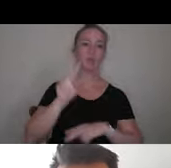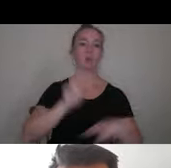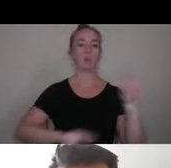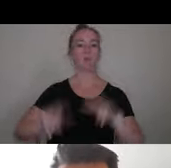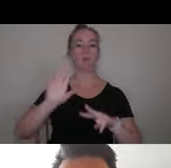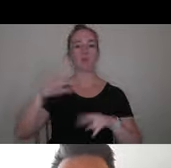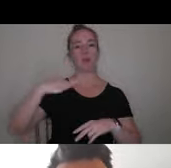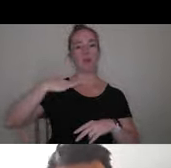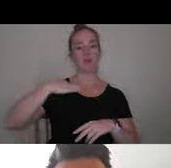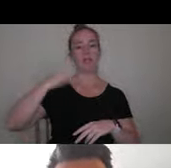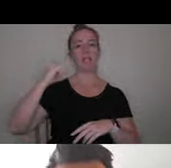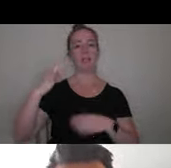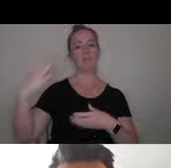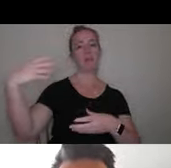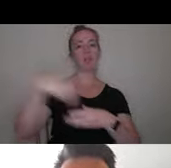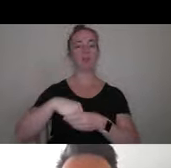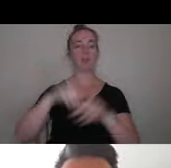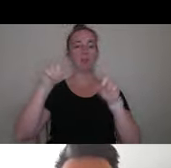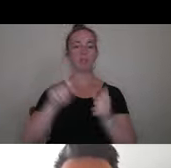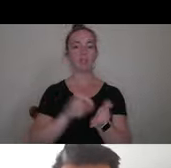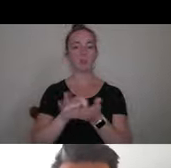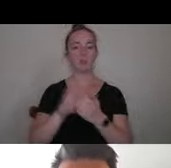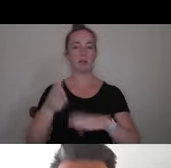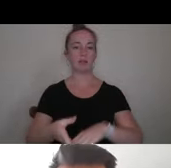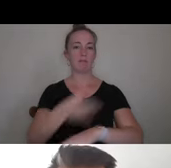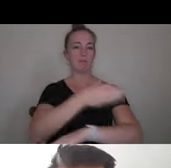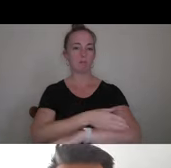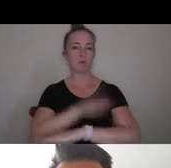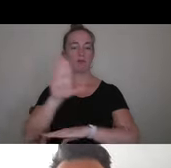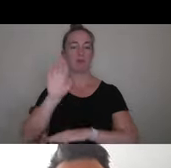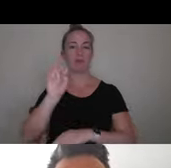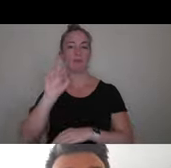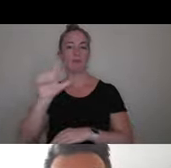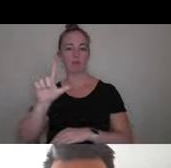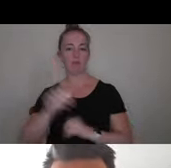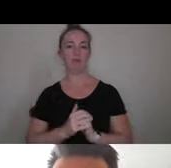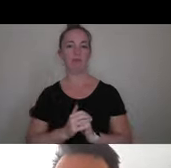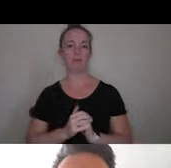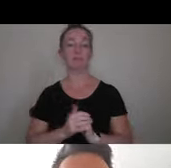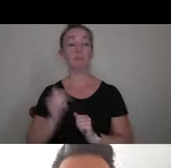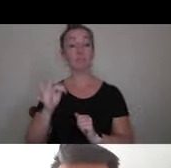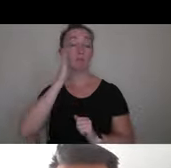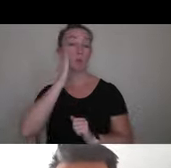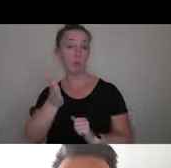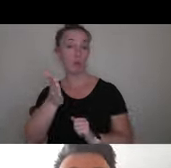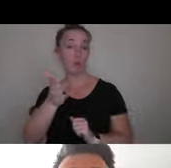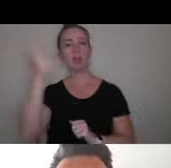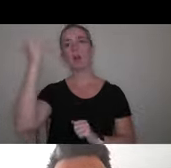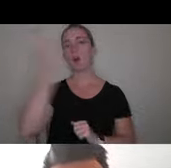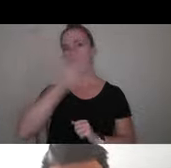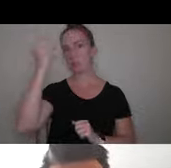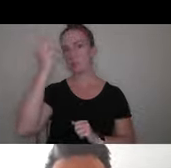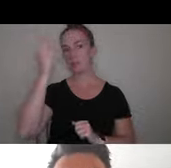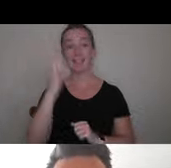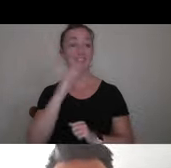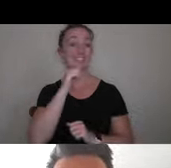application if including your test scores will improve your evaluation. If it will, awesome. If